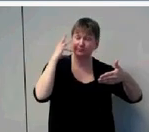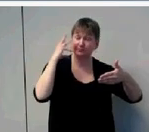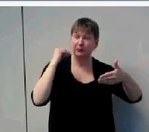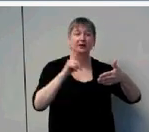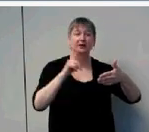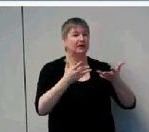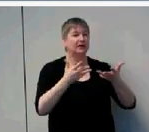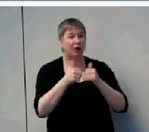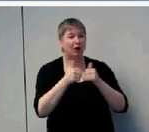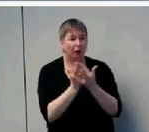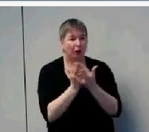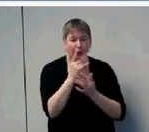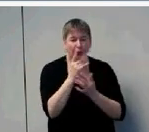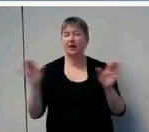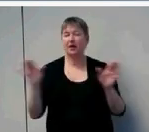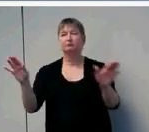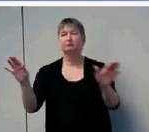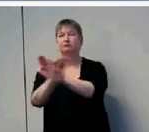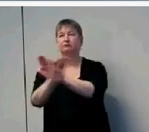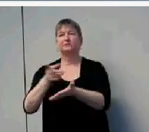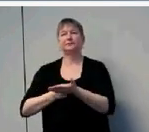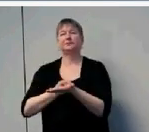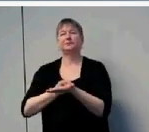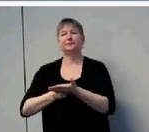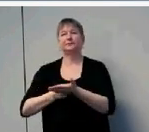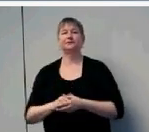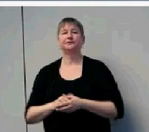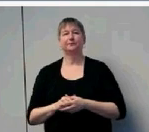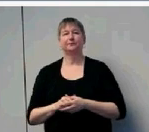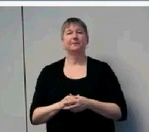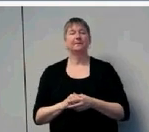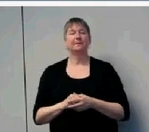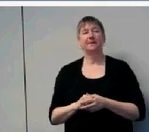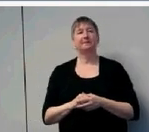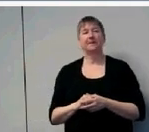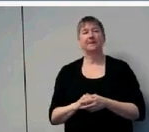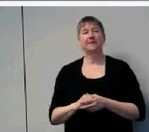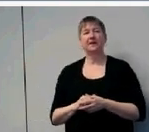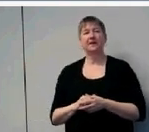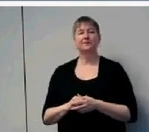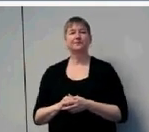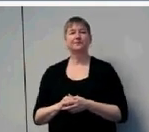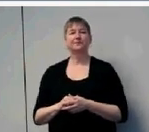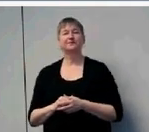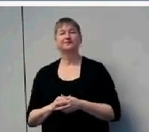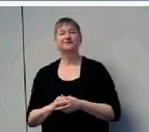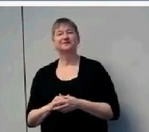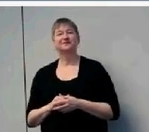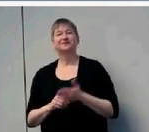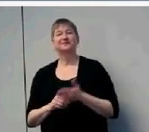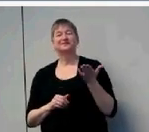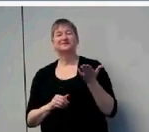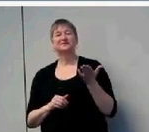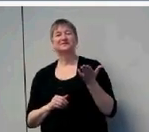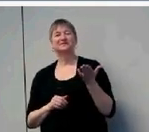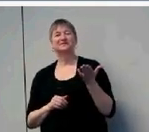or other infant behavior. By other infant behavior, oh, this was the family I worked with. They